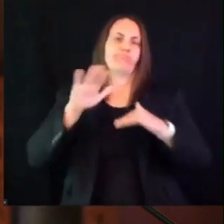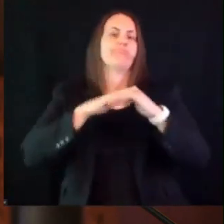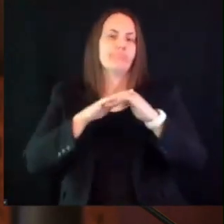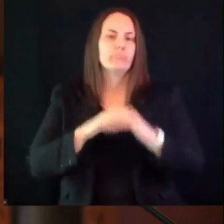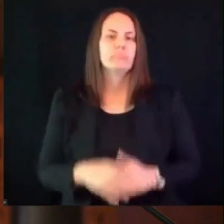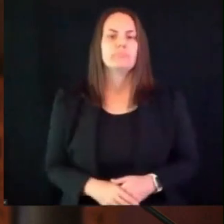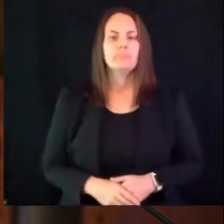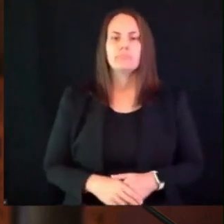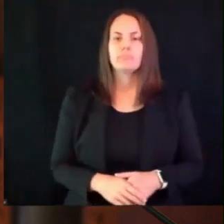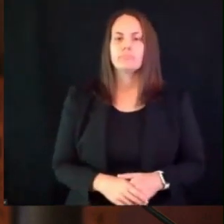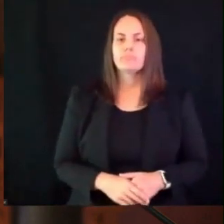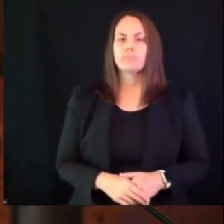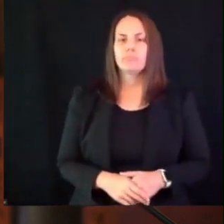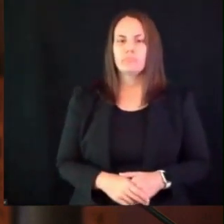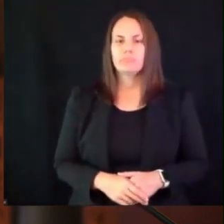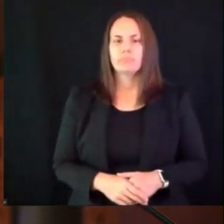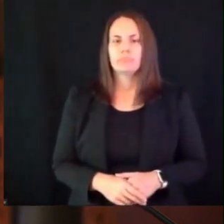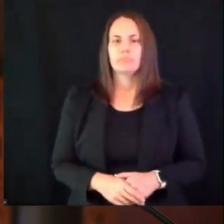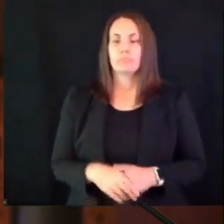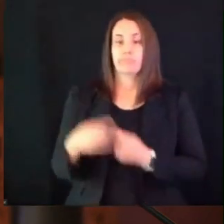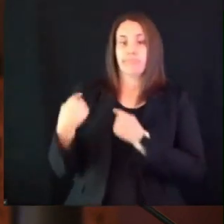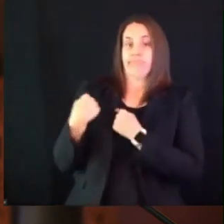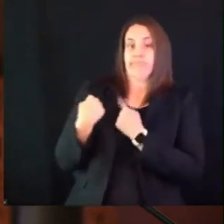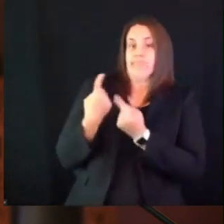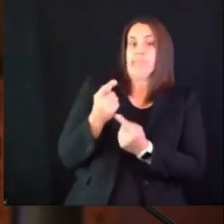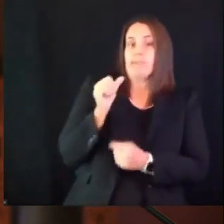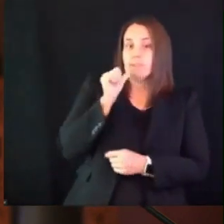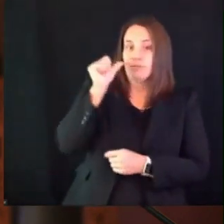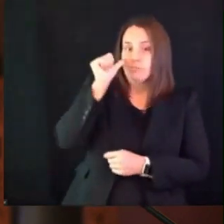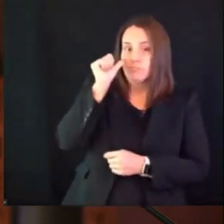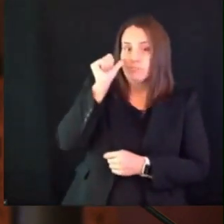go out to the families who have lost loved ones to covet 19.